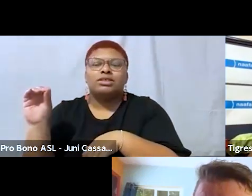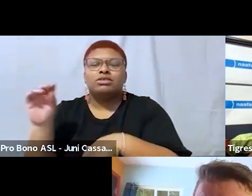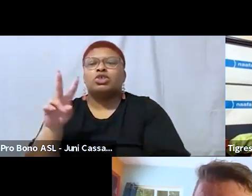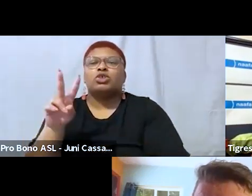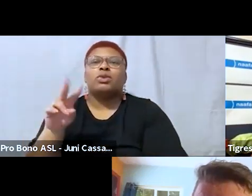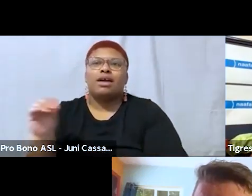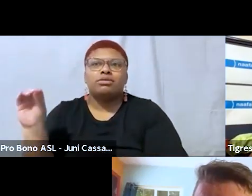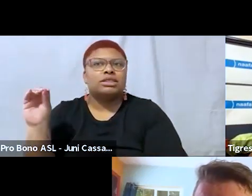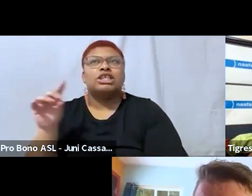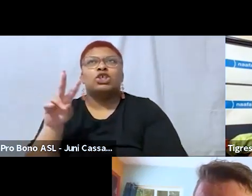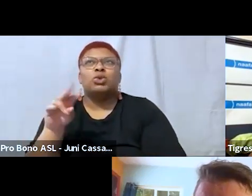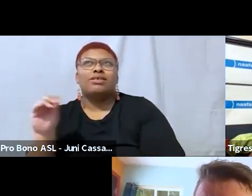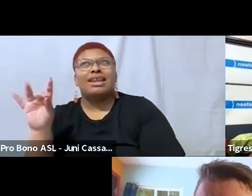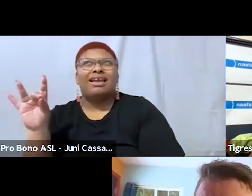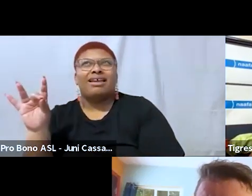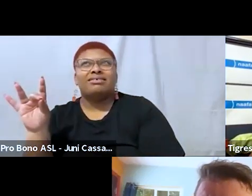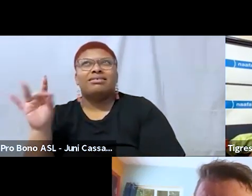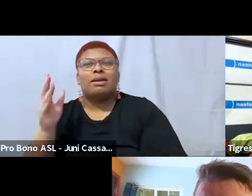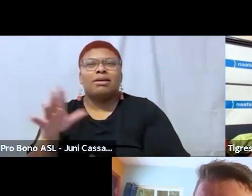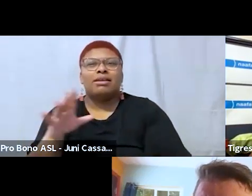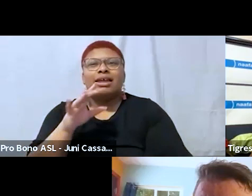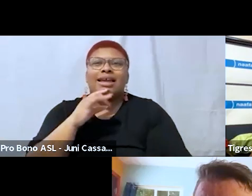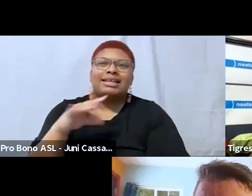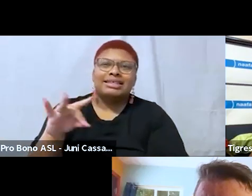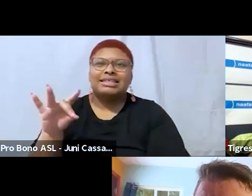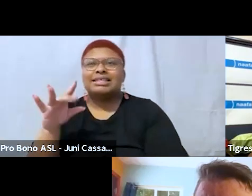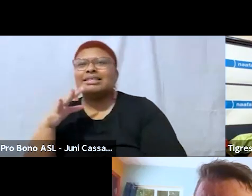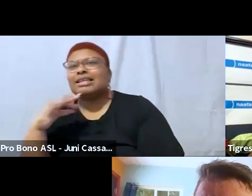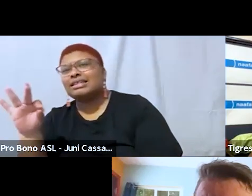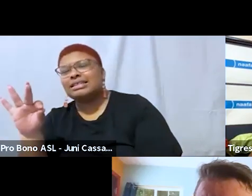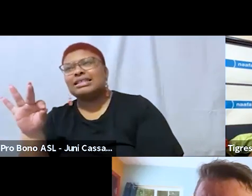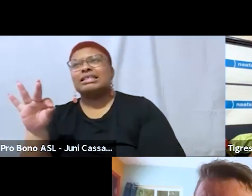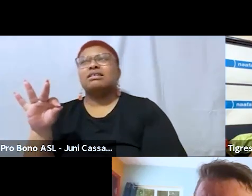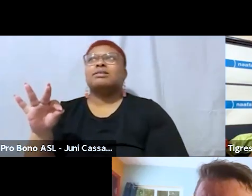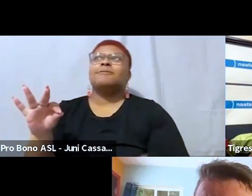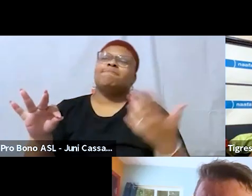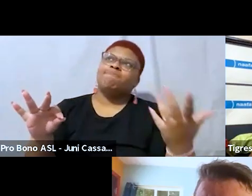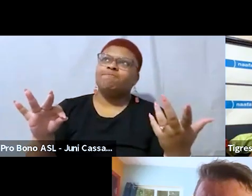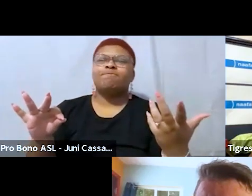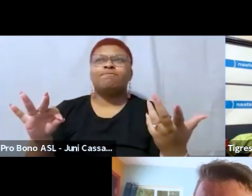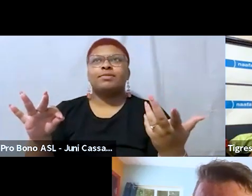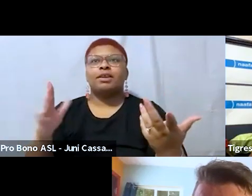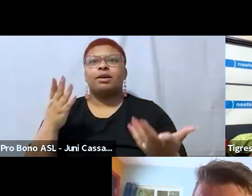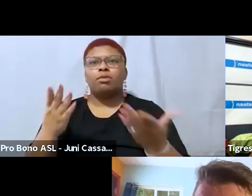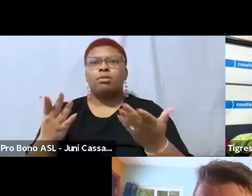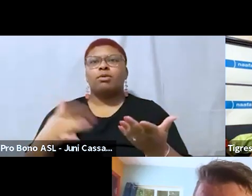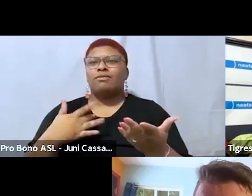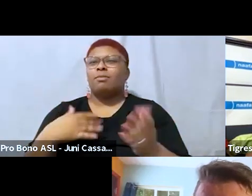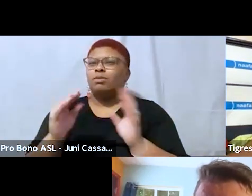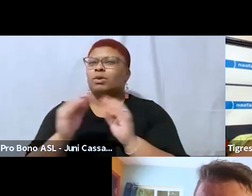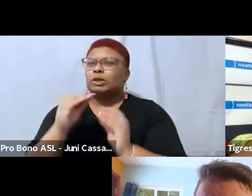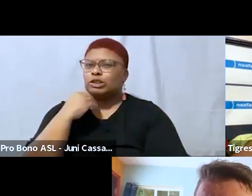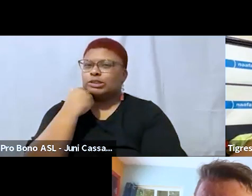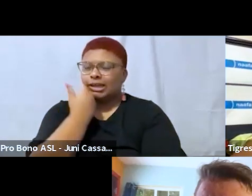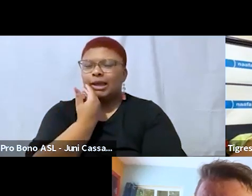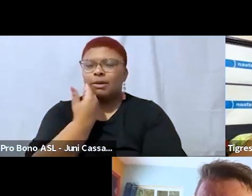freshly adult 18 19 um there would have been a degree of shame um